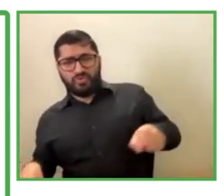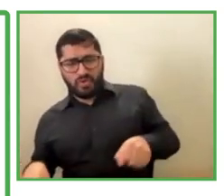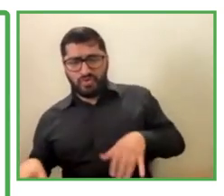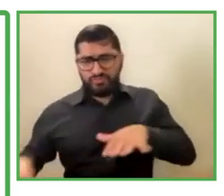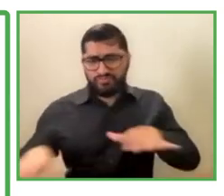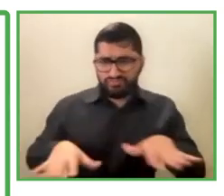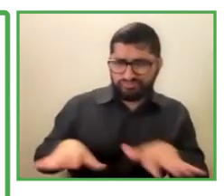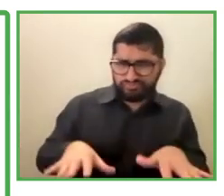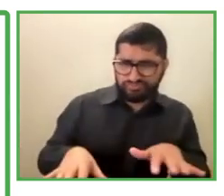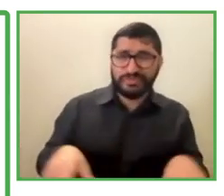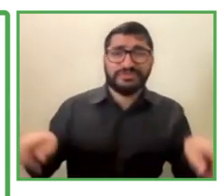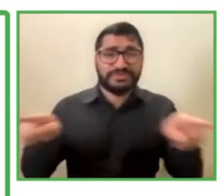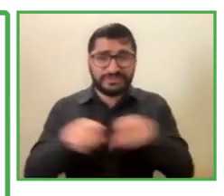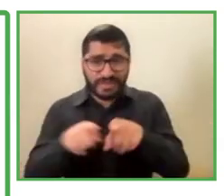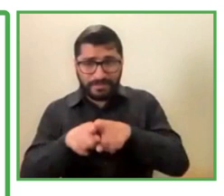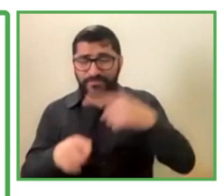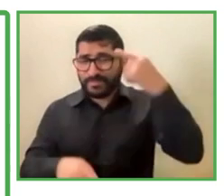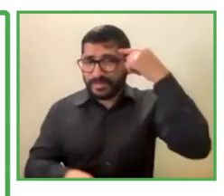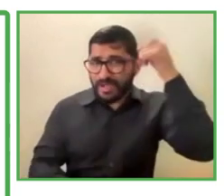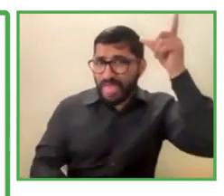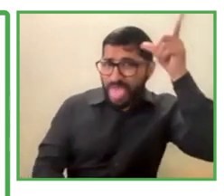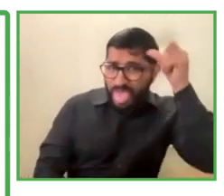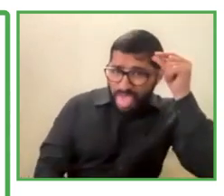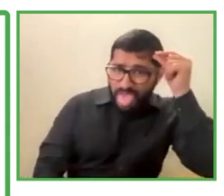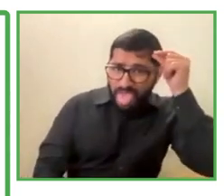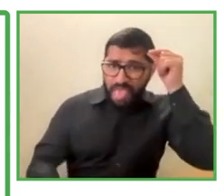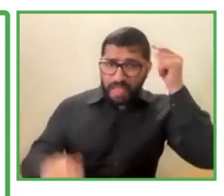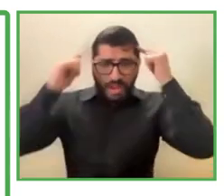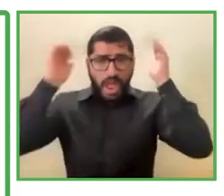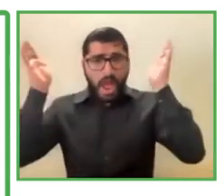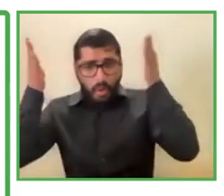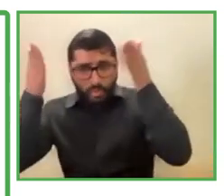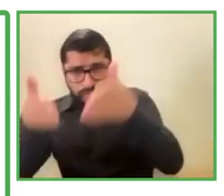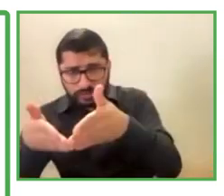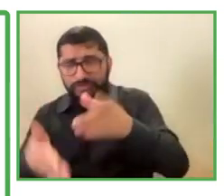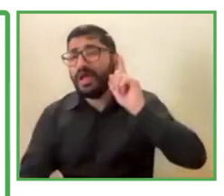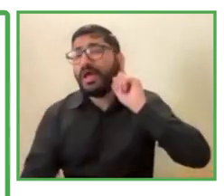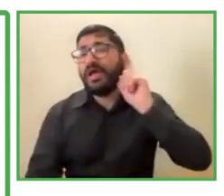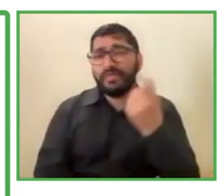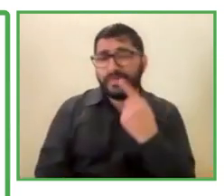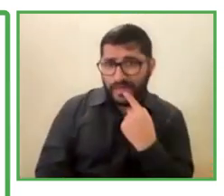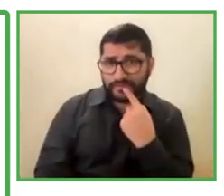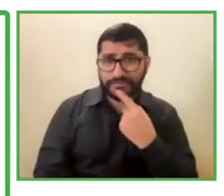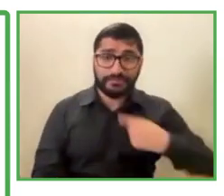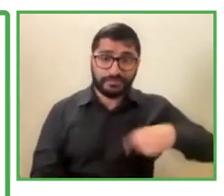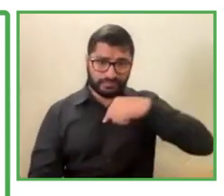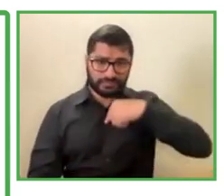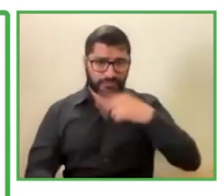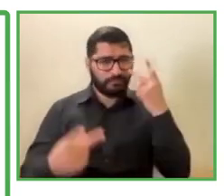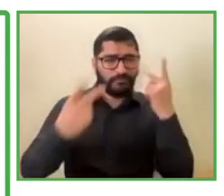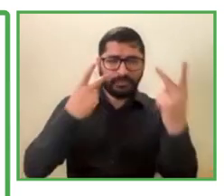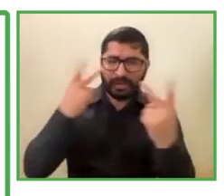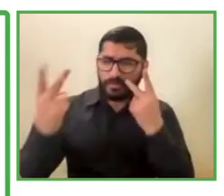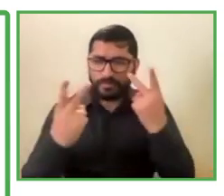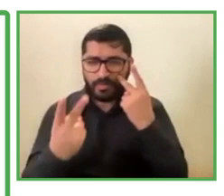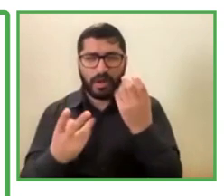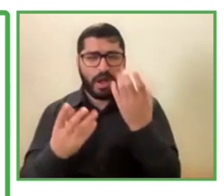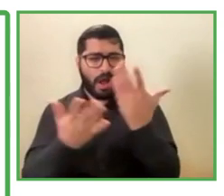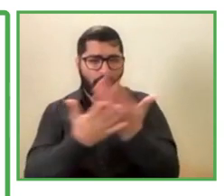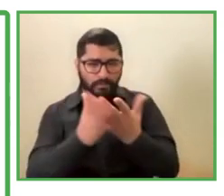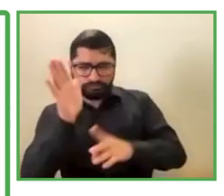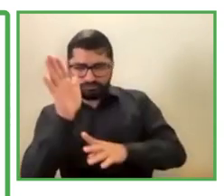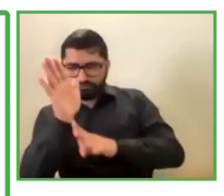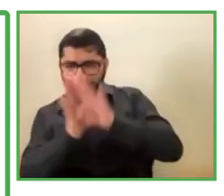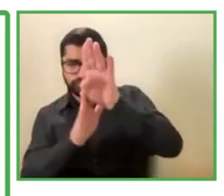And we do a census to see how they have been developing. They have developed skills.